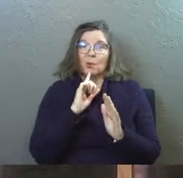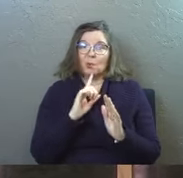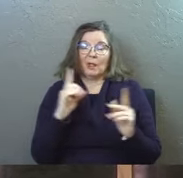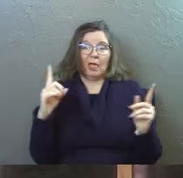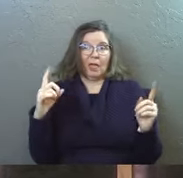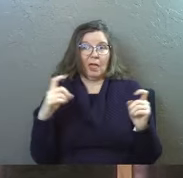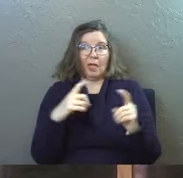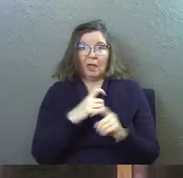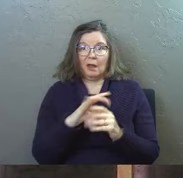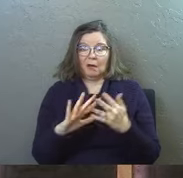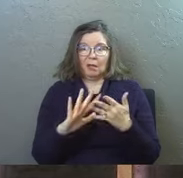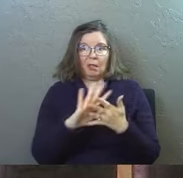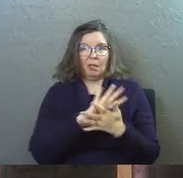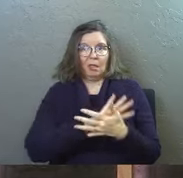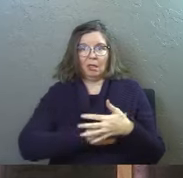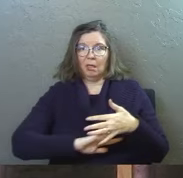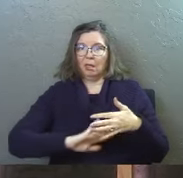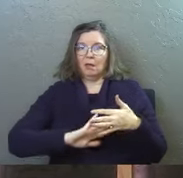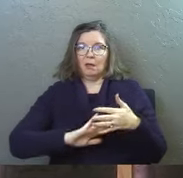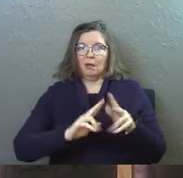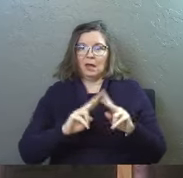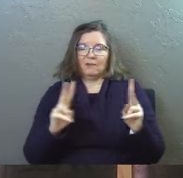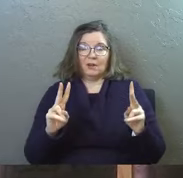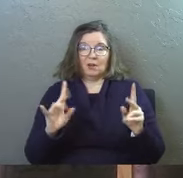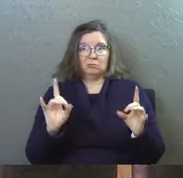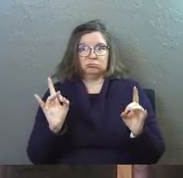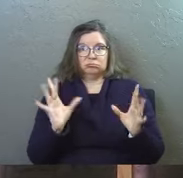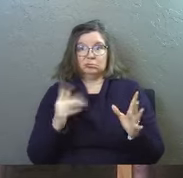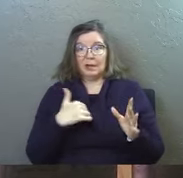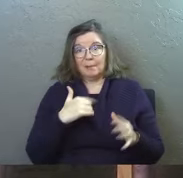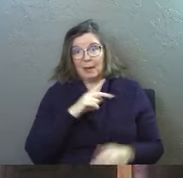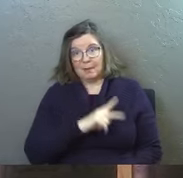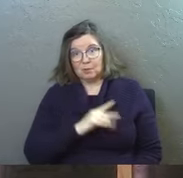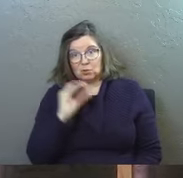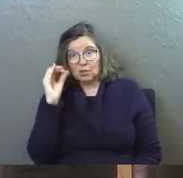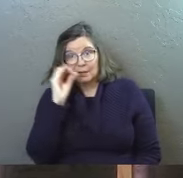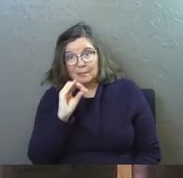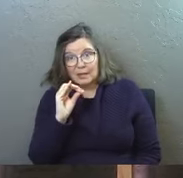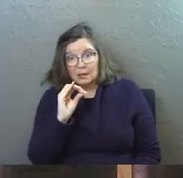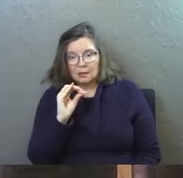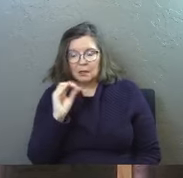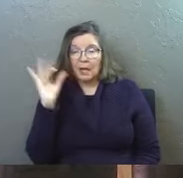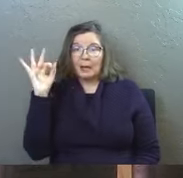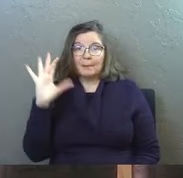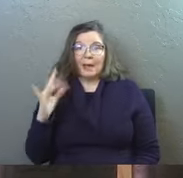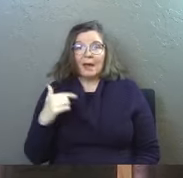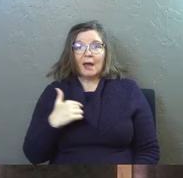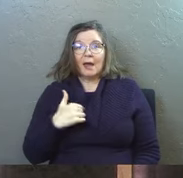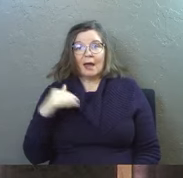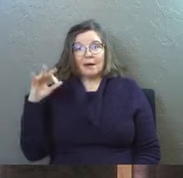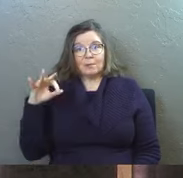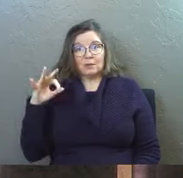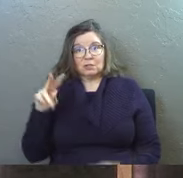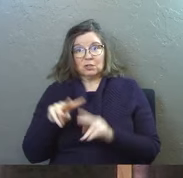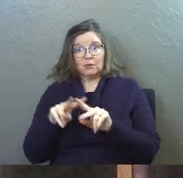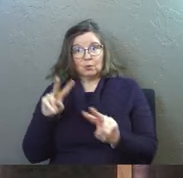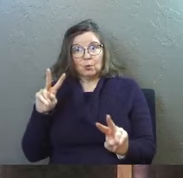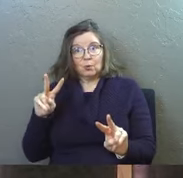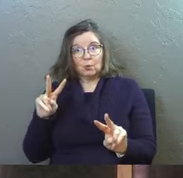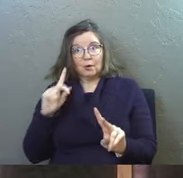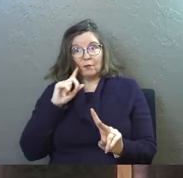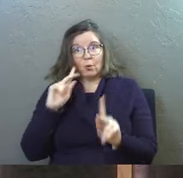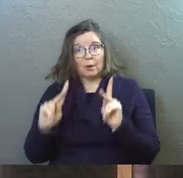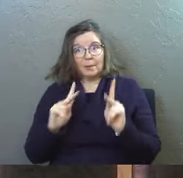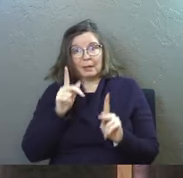really complex and very destructive in my personal opinion. As a pastor I have preached funerals